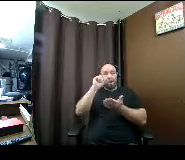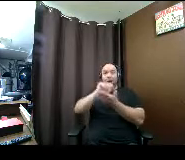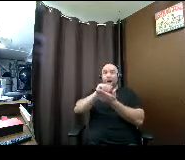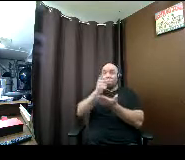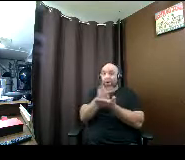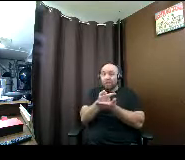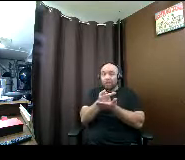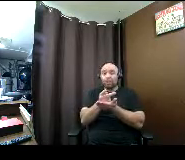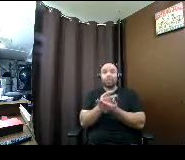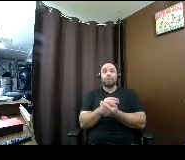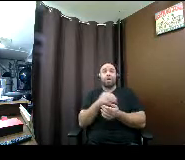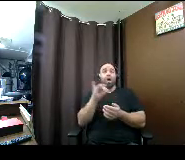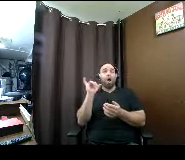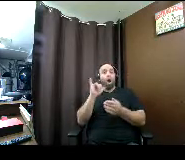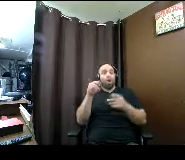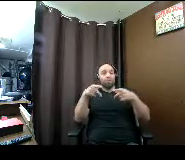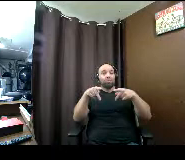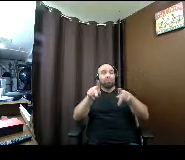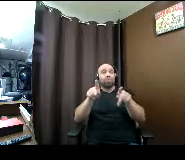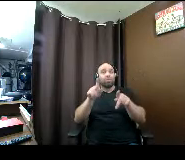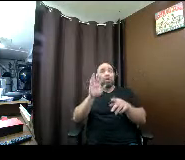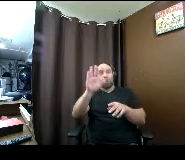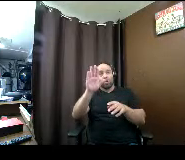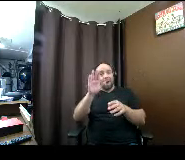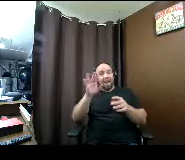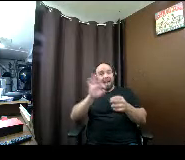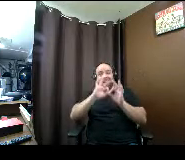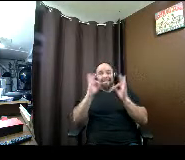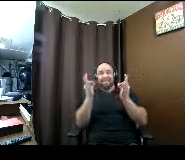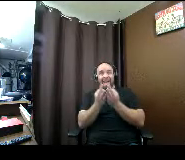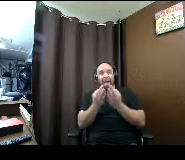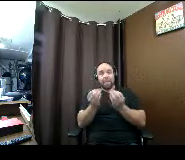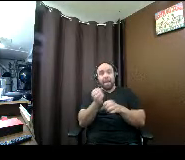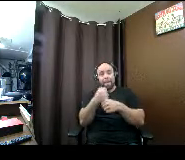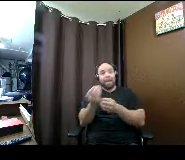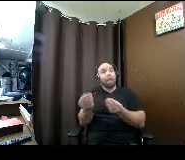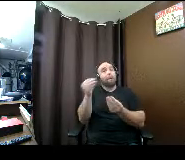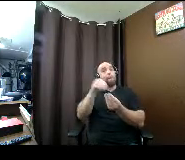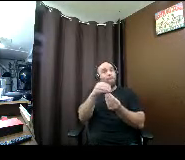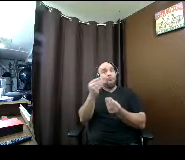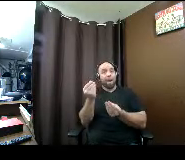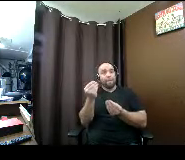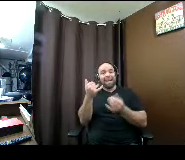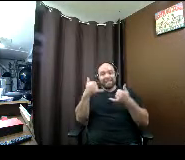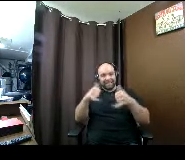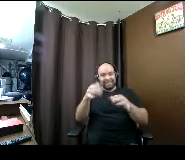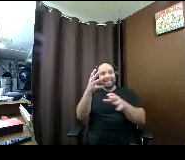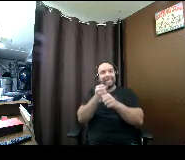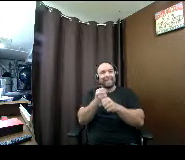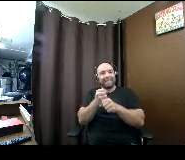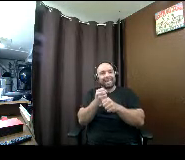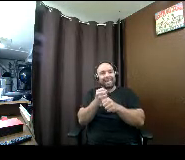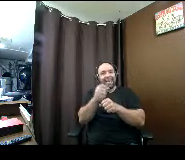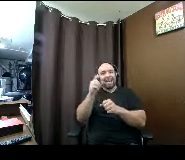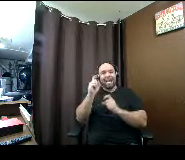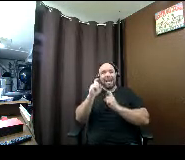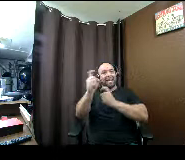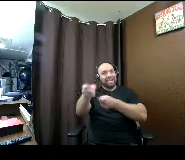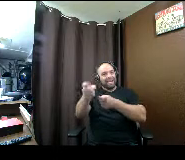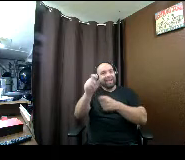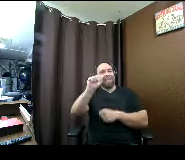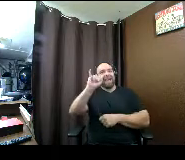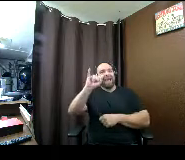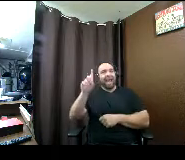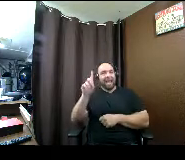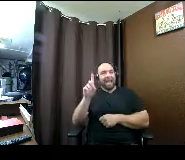it allows your family to make more money and still get uh what we call gift aid if